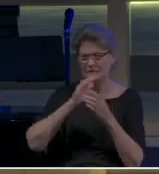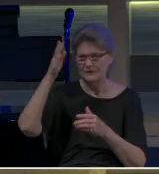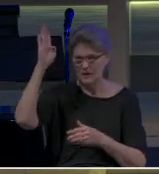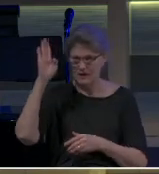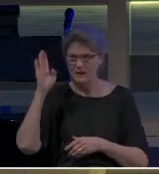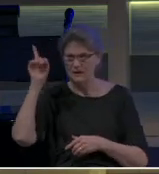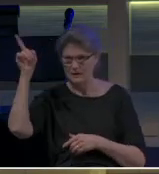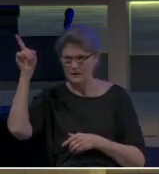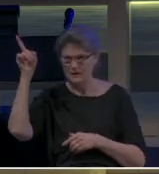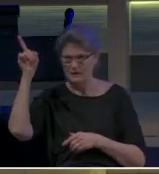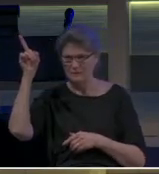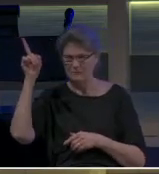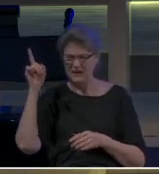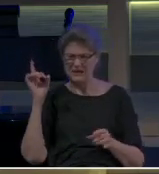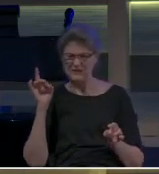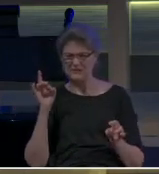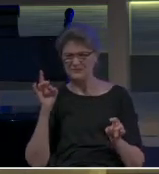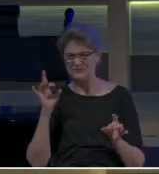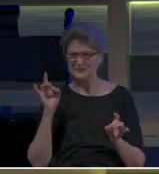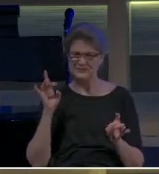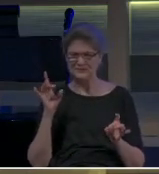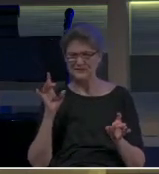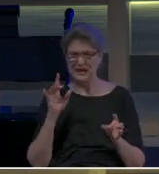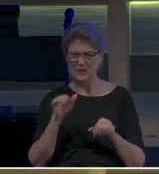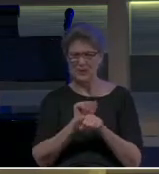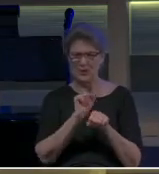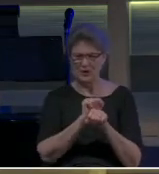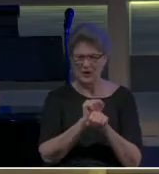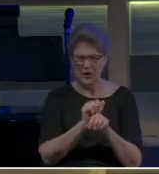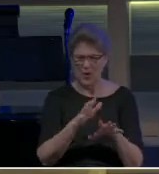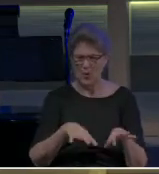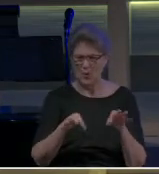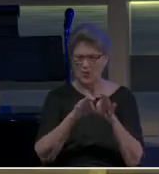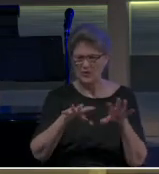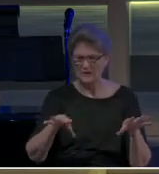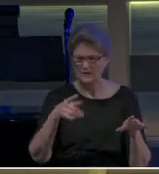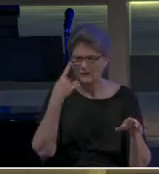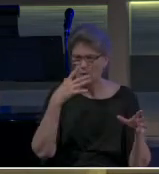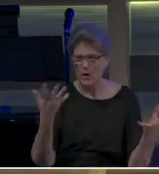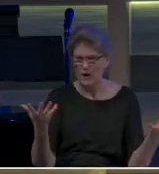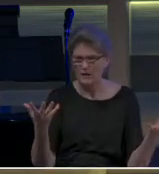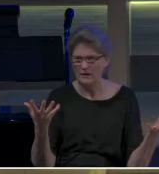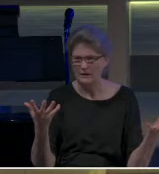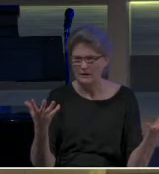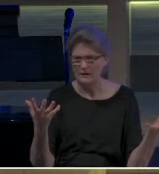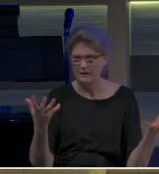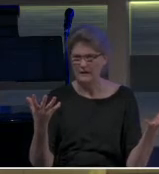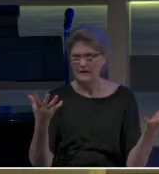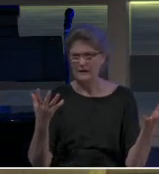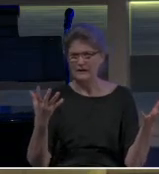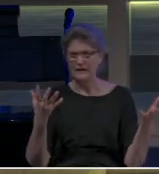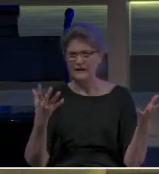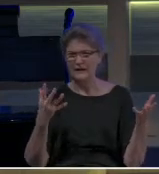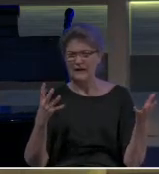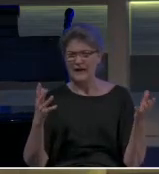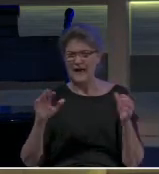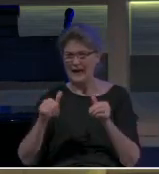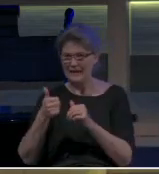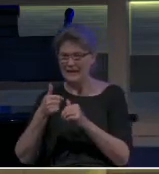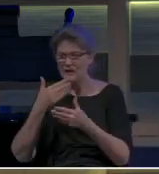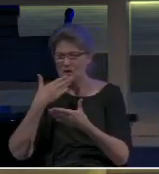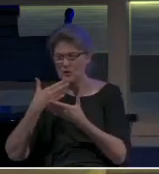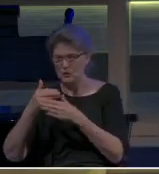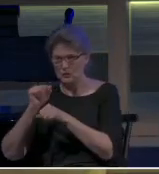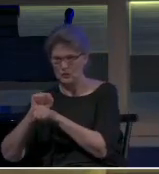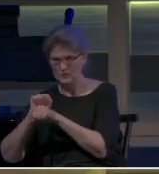Being detestable and disobedient and worthless for what? Any good deed, any good